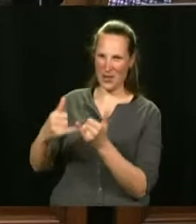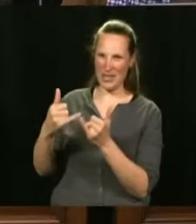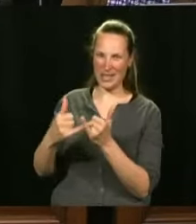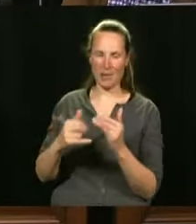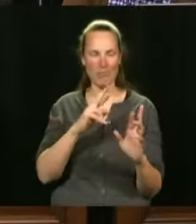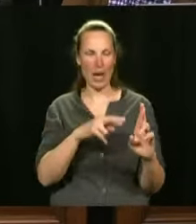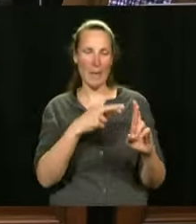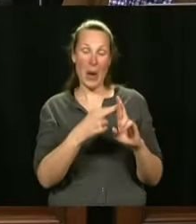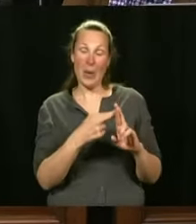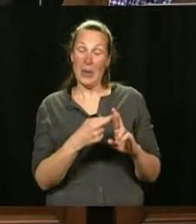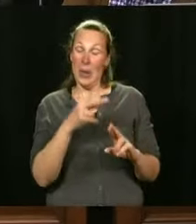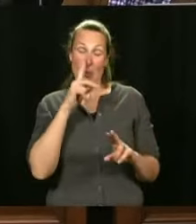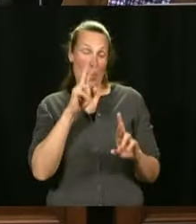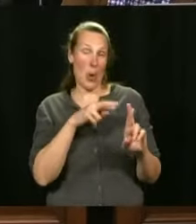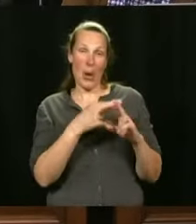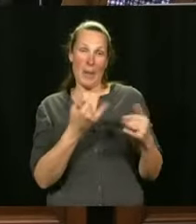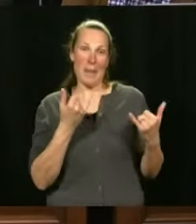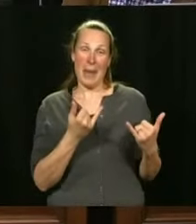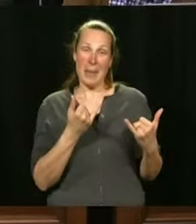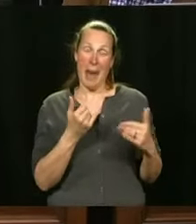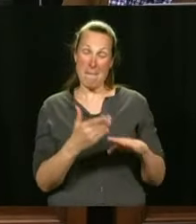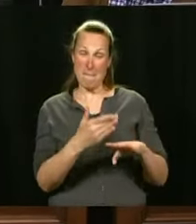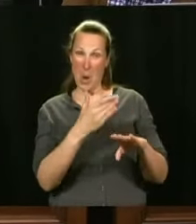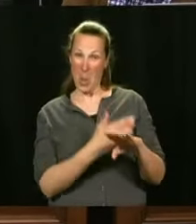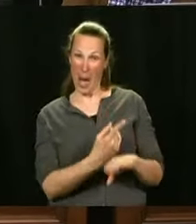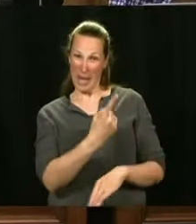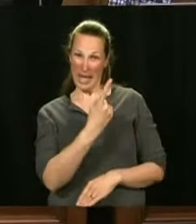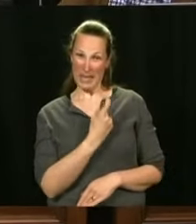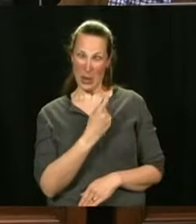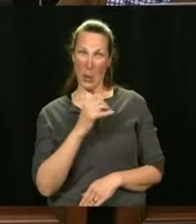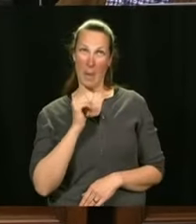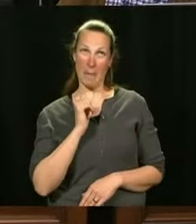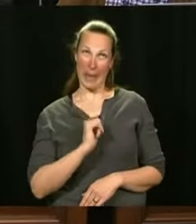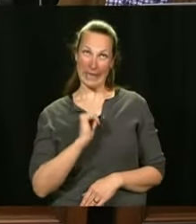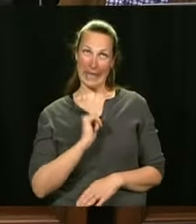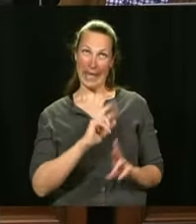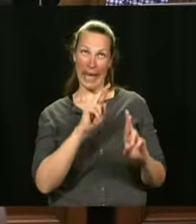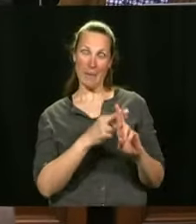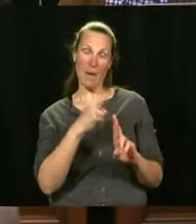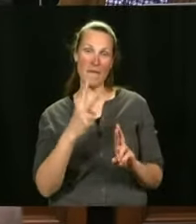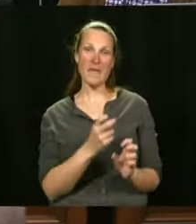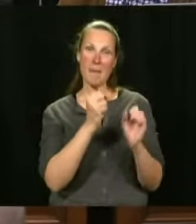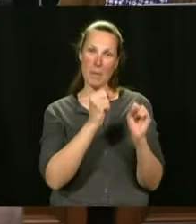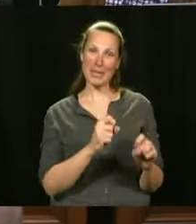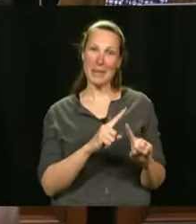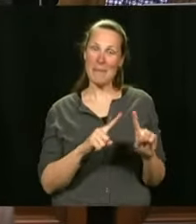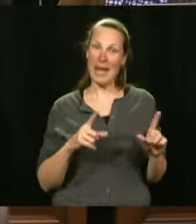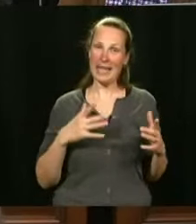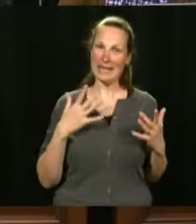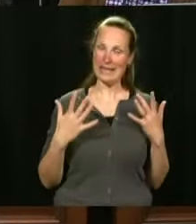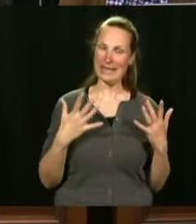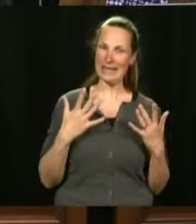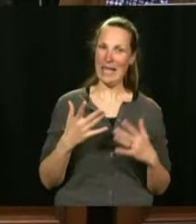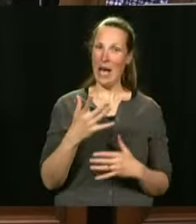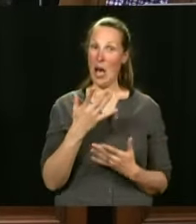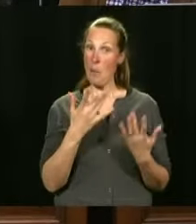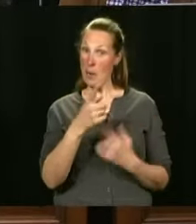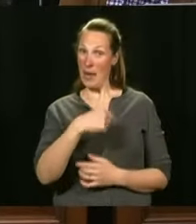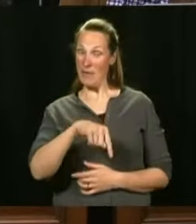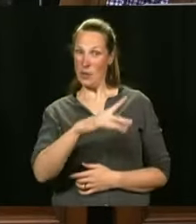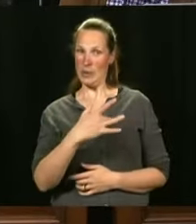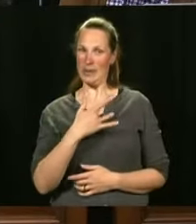bit early to answer that question. I would like to answer that question as soon as possible. But I would tell you, perhaps you'll find that I am